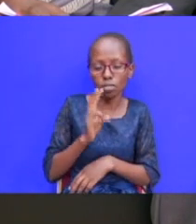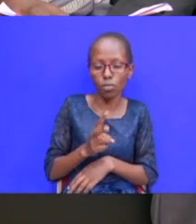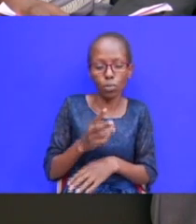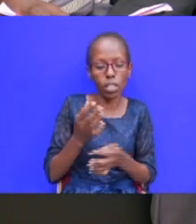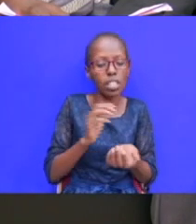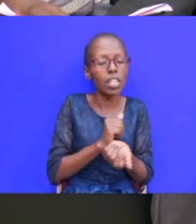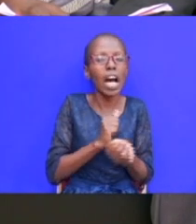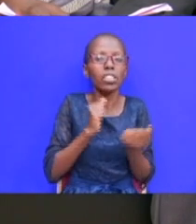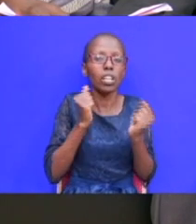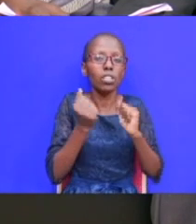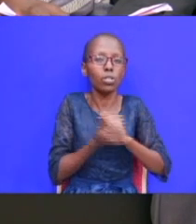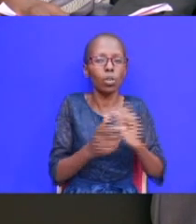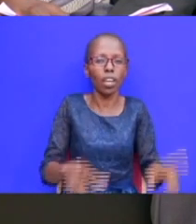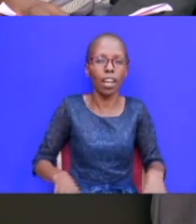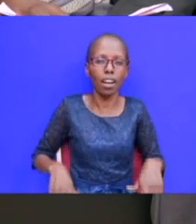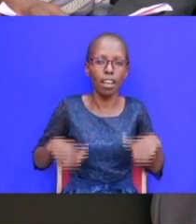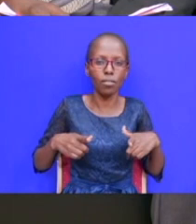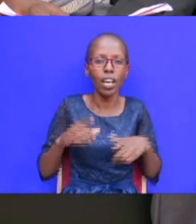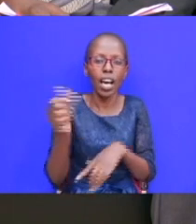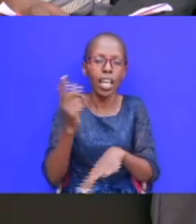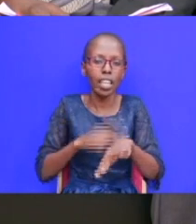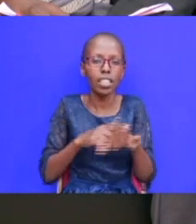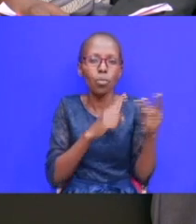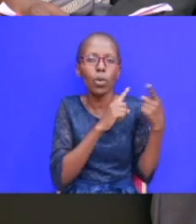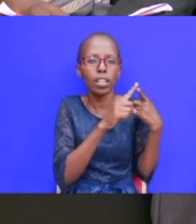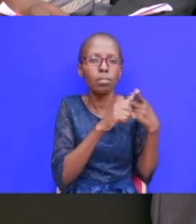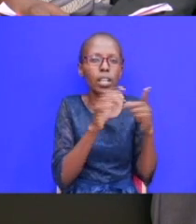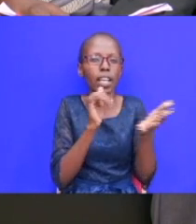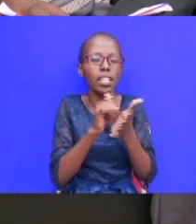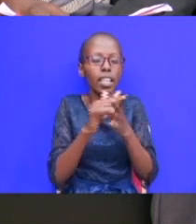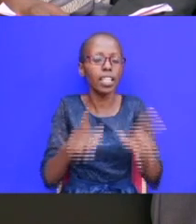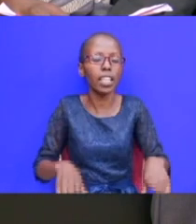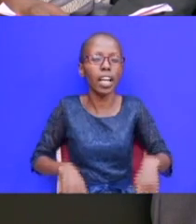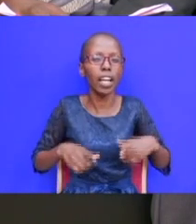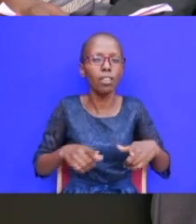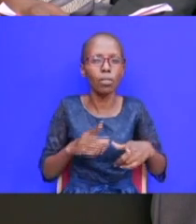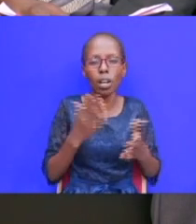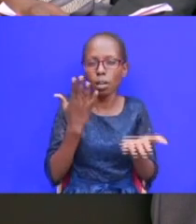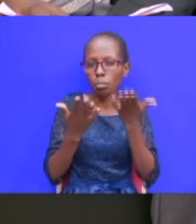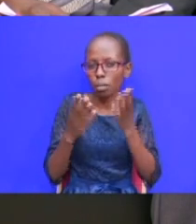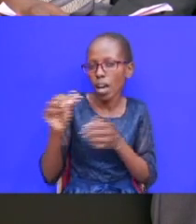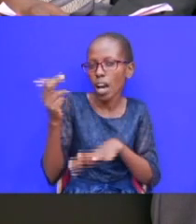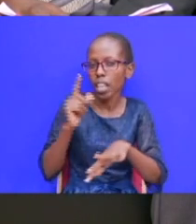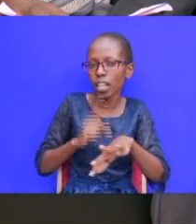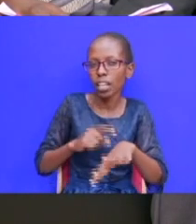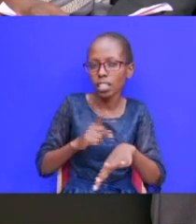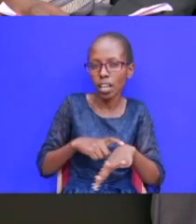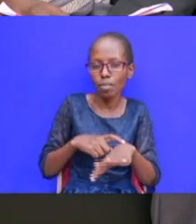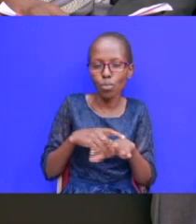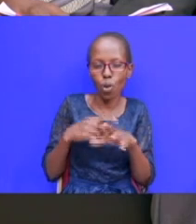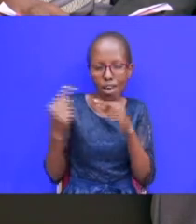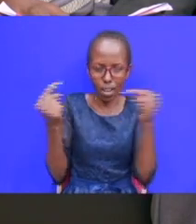transition in life and sometimes you also experience that in a lifetime whereby maybe for example um you had you are at